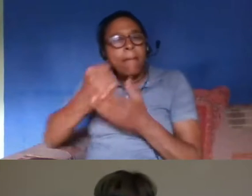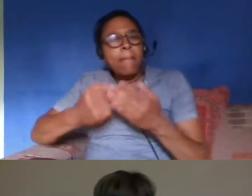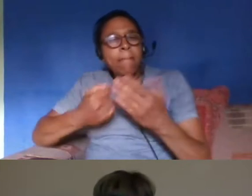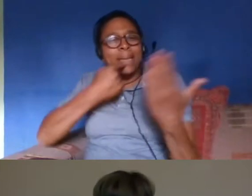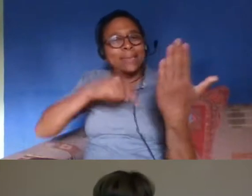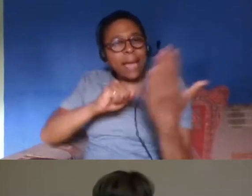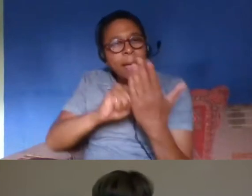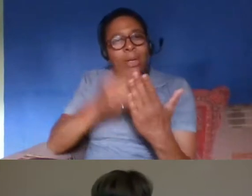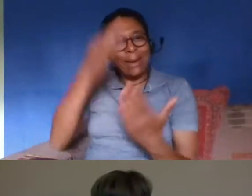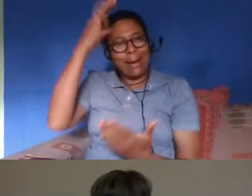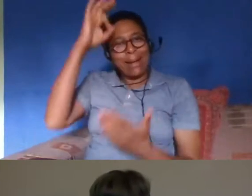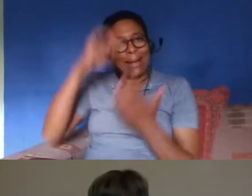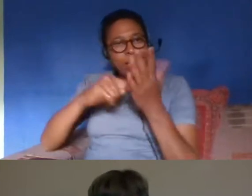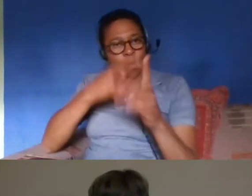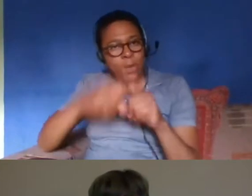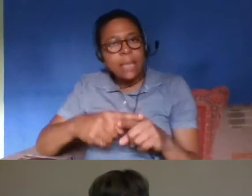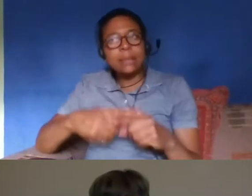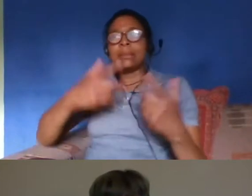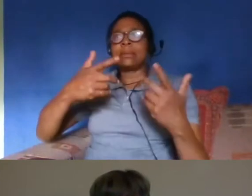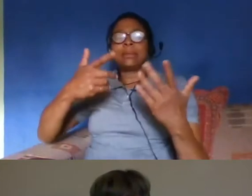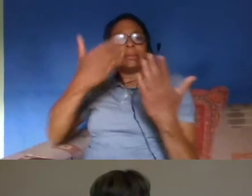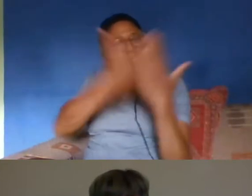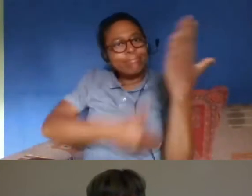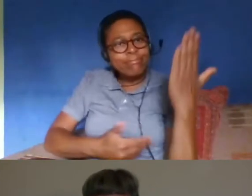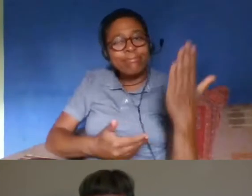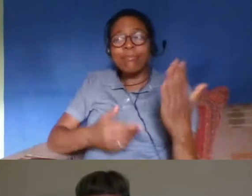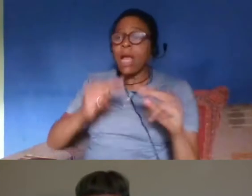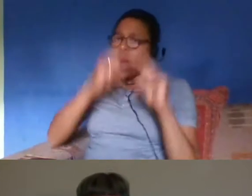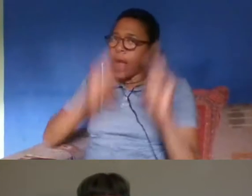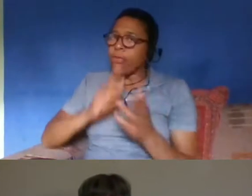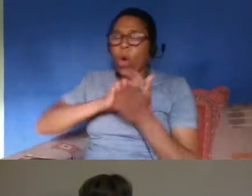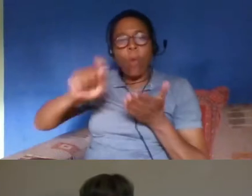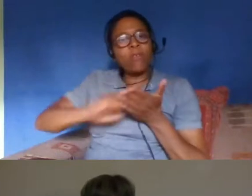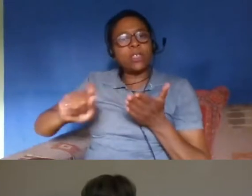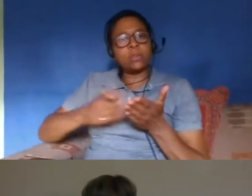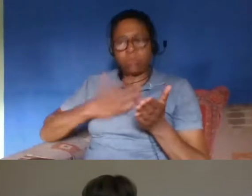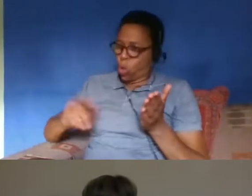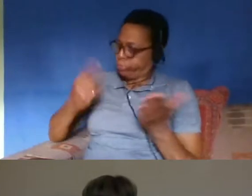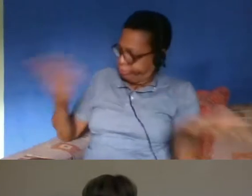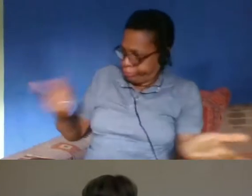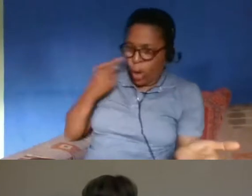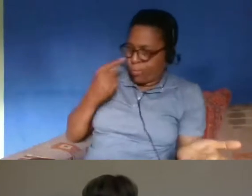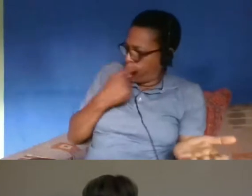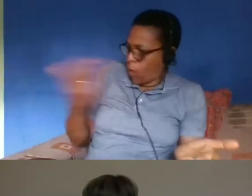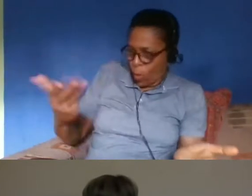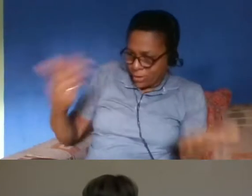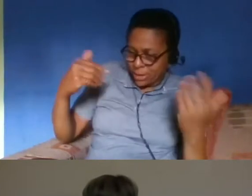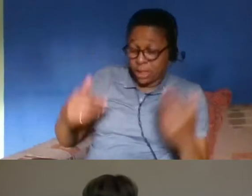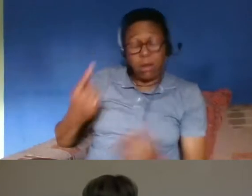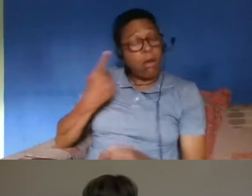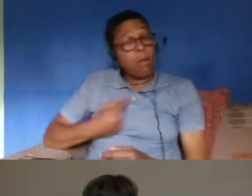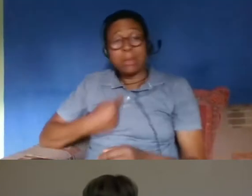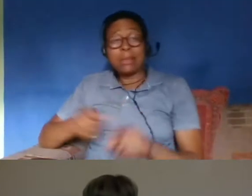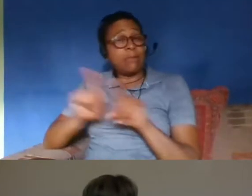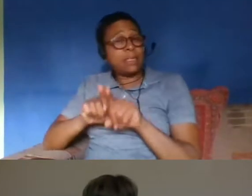statements or whatever that the home office is is basically insisting on in those cases and you know i i too have had clients who've worked